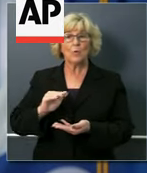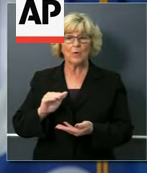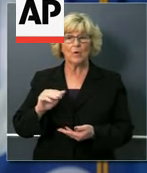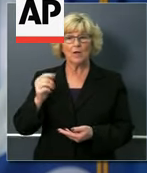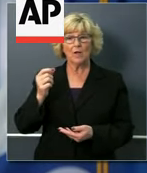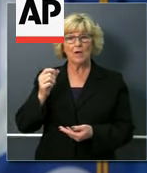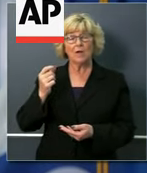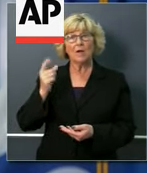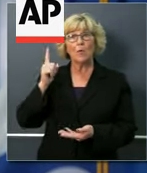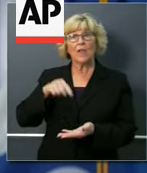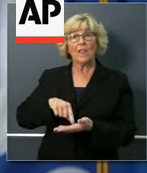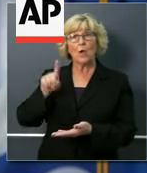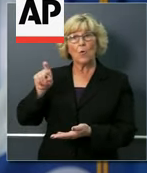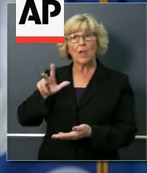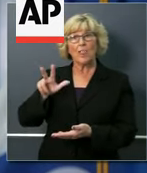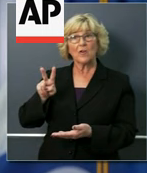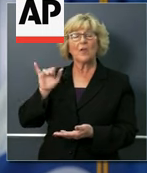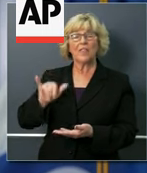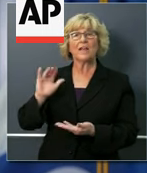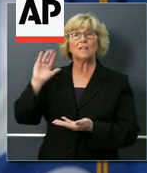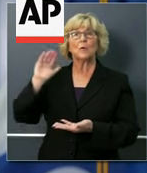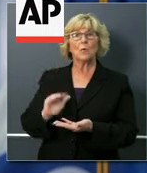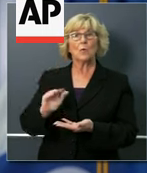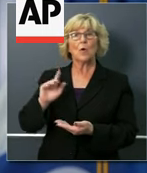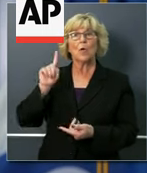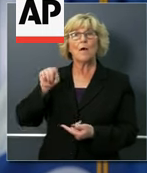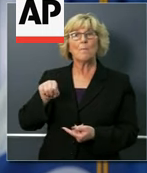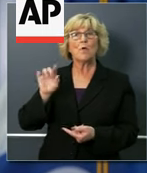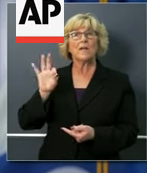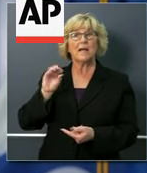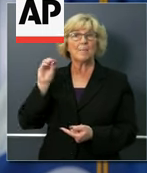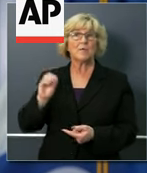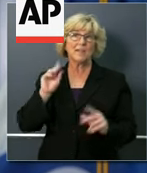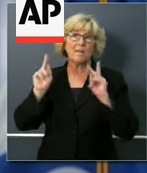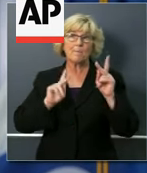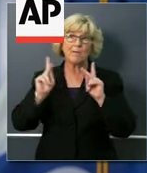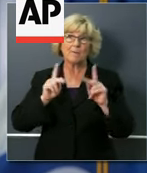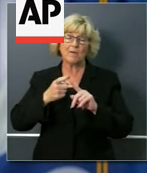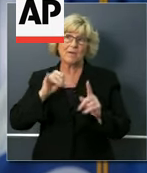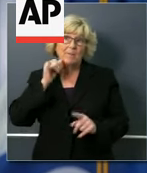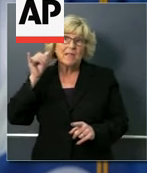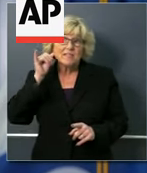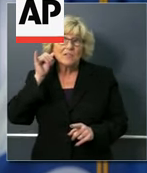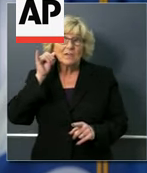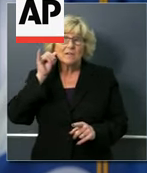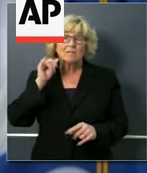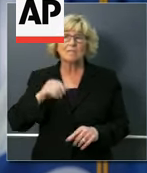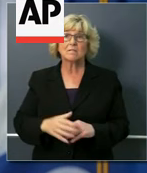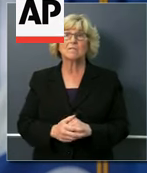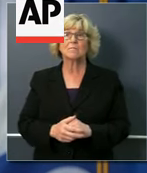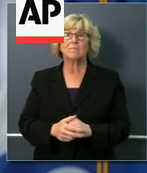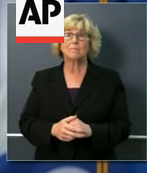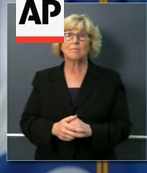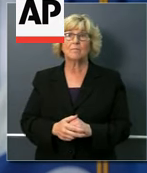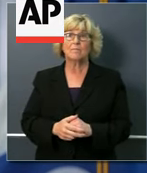,132 represents a drop of 1.9% from yesterday. One data point